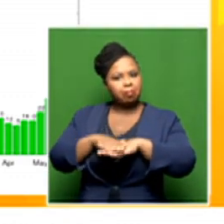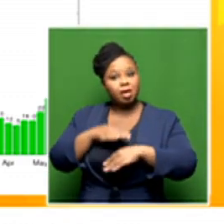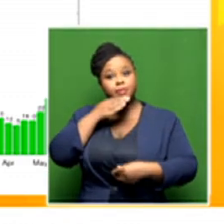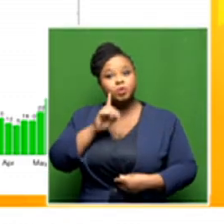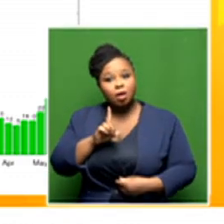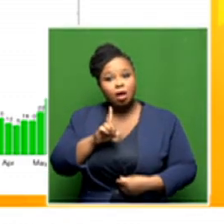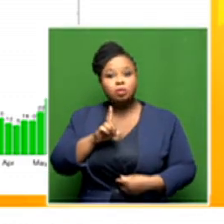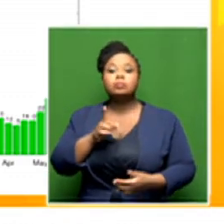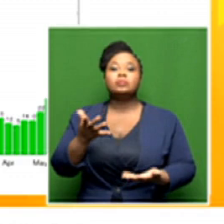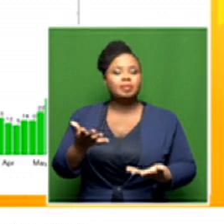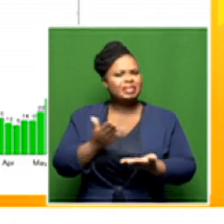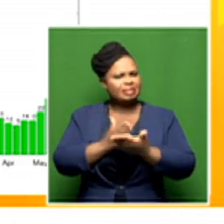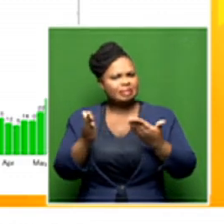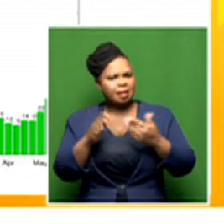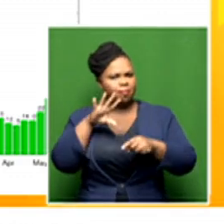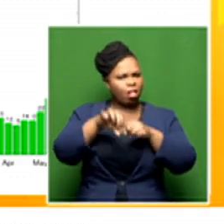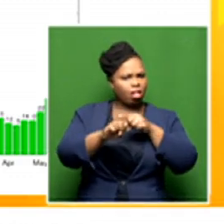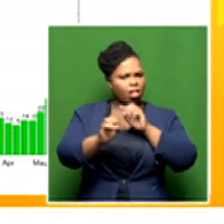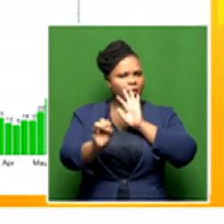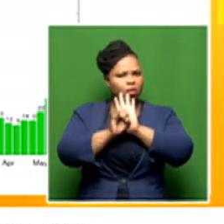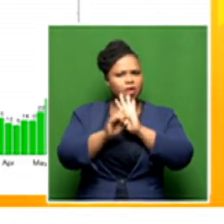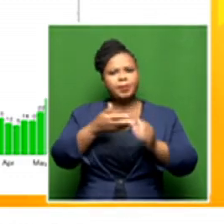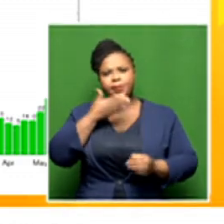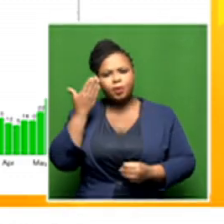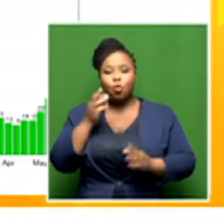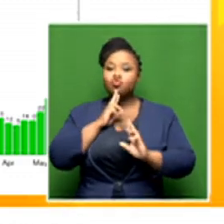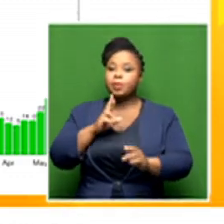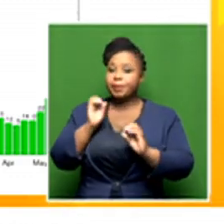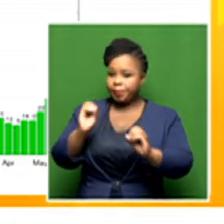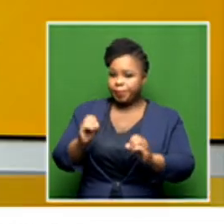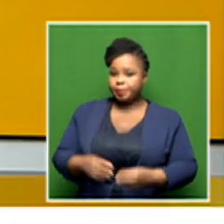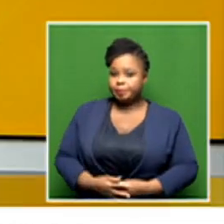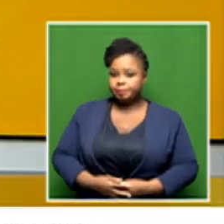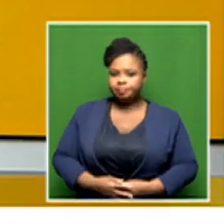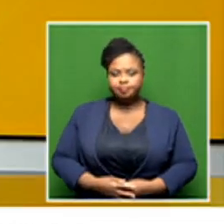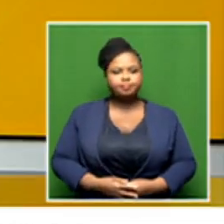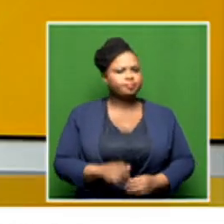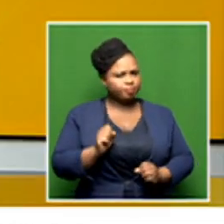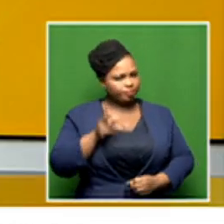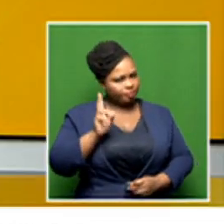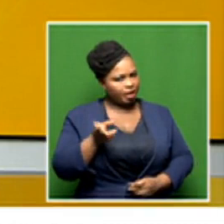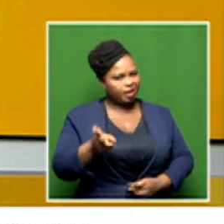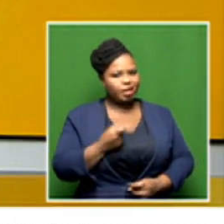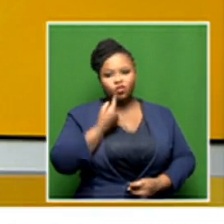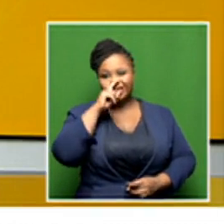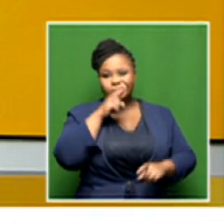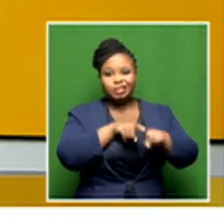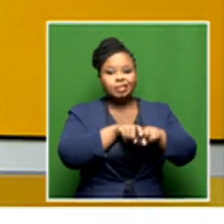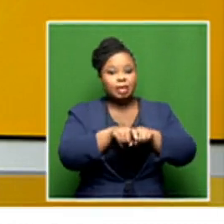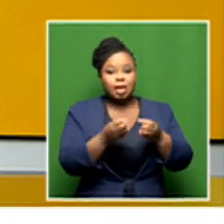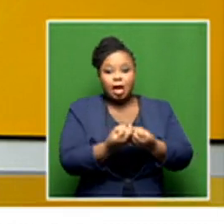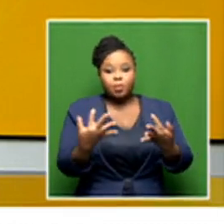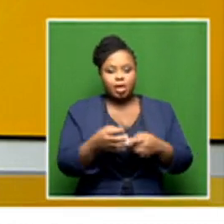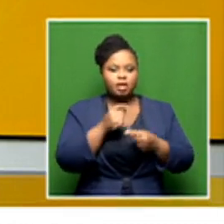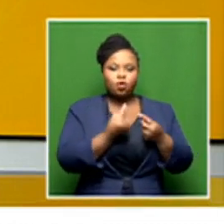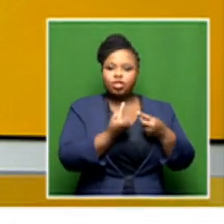that there may be more undetected or unreported cases. All right. Let's look at the provinces again, the test positivity rate per